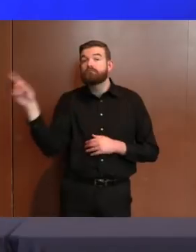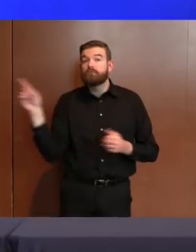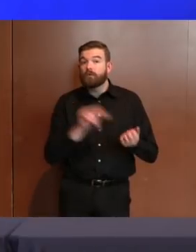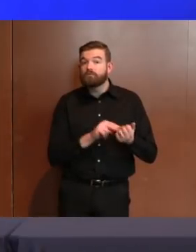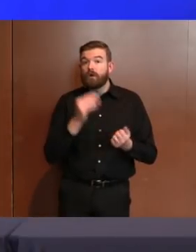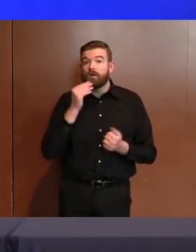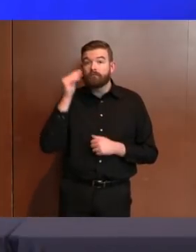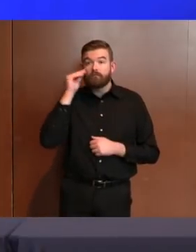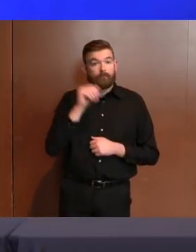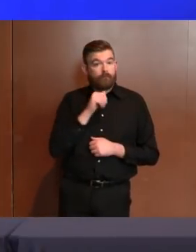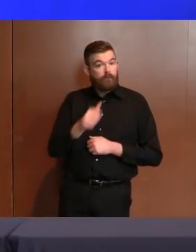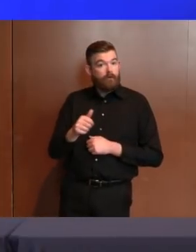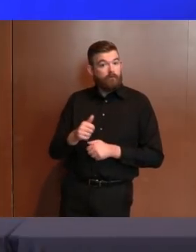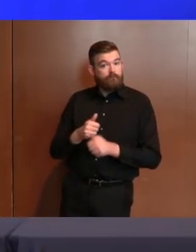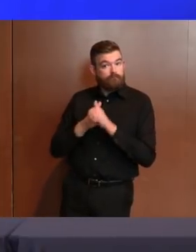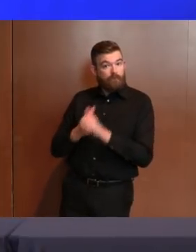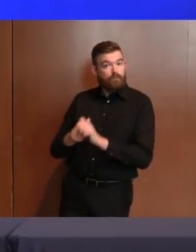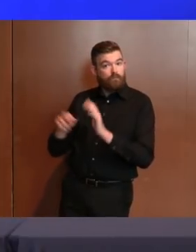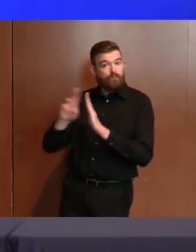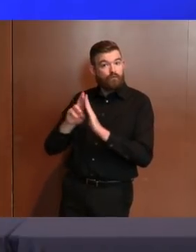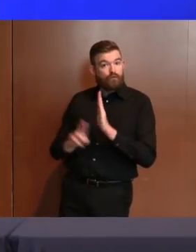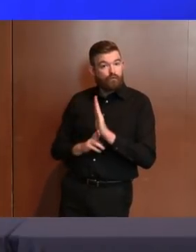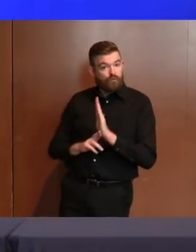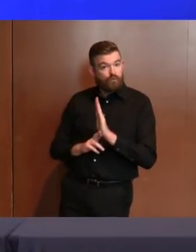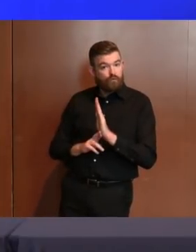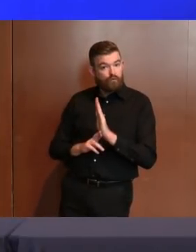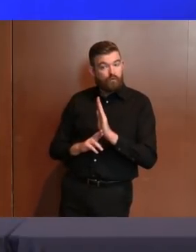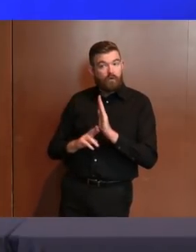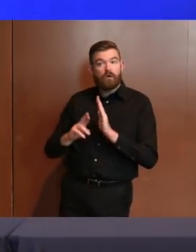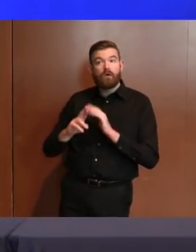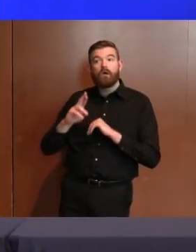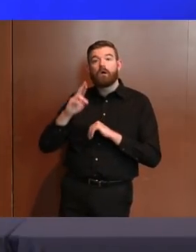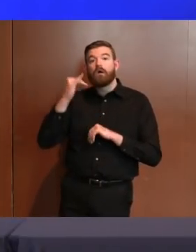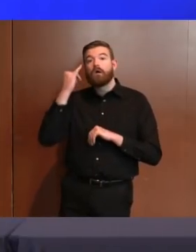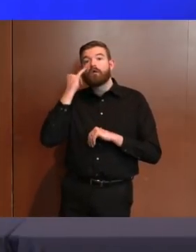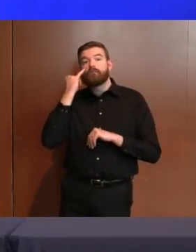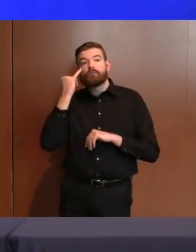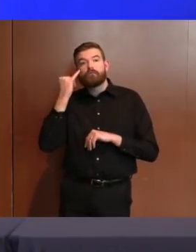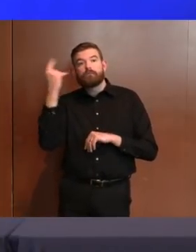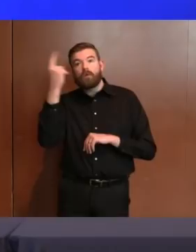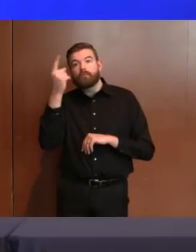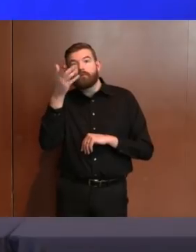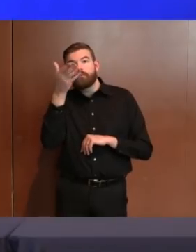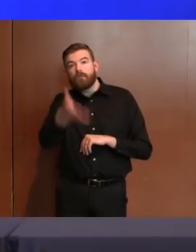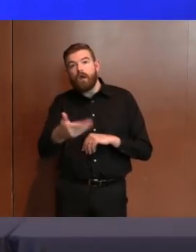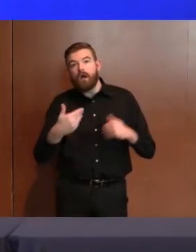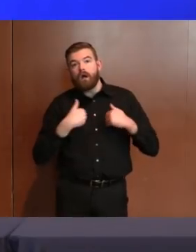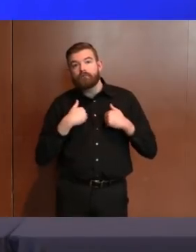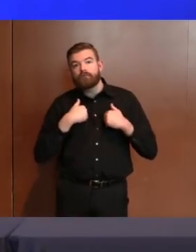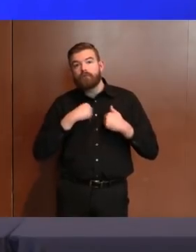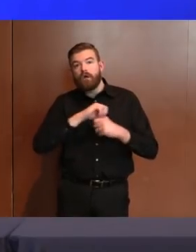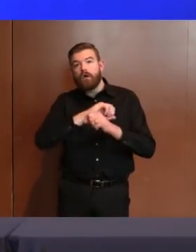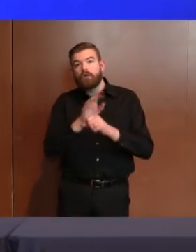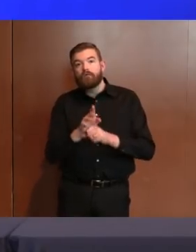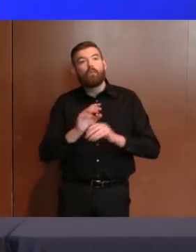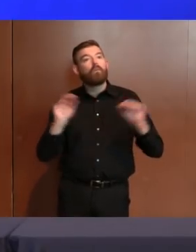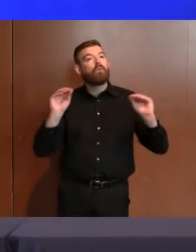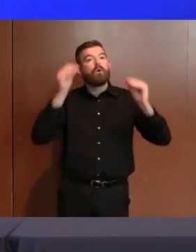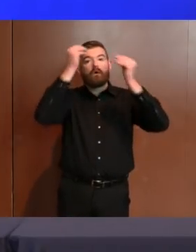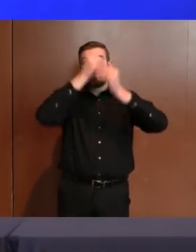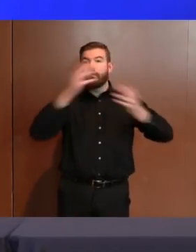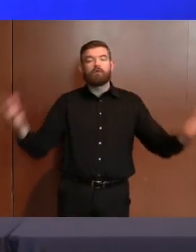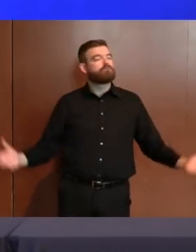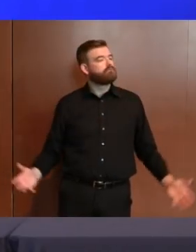don't do the proper communication by Monday, we will communicate directly to you in this forum or in some other forum ourselves.